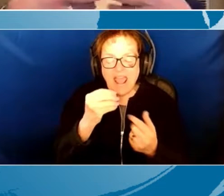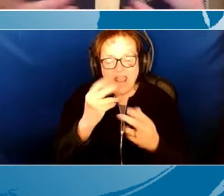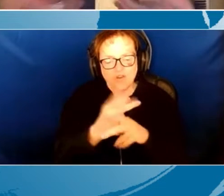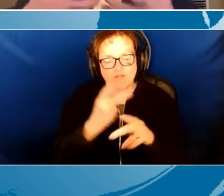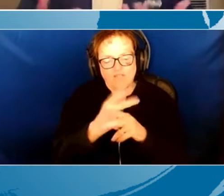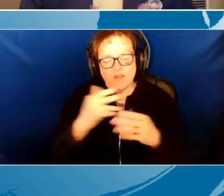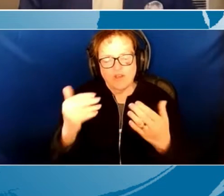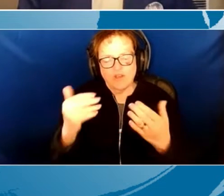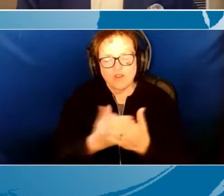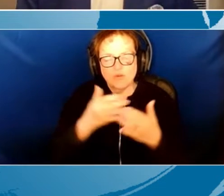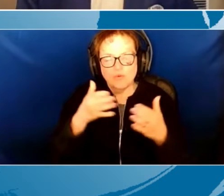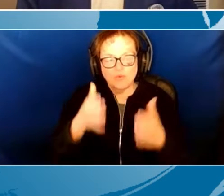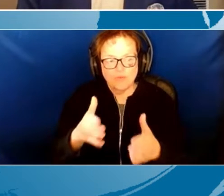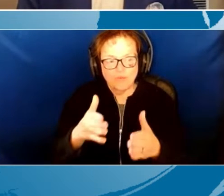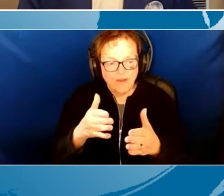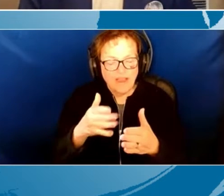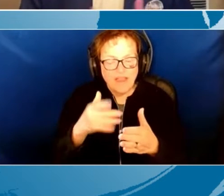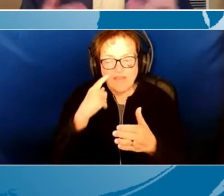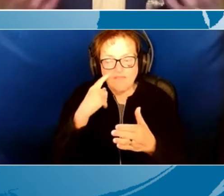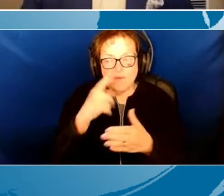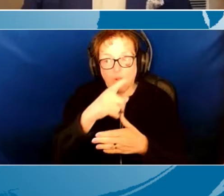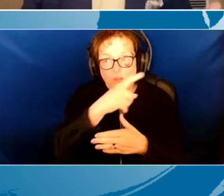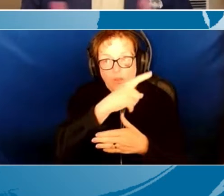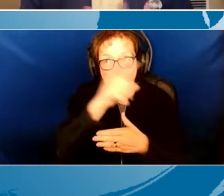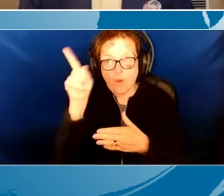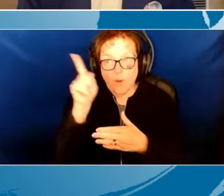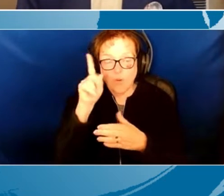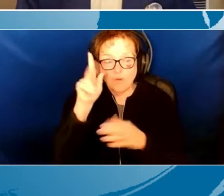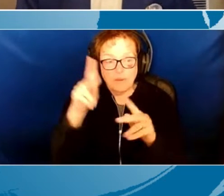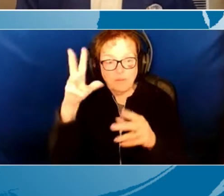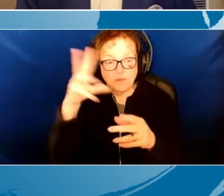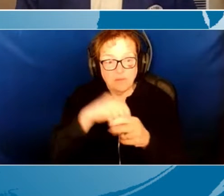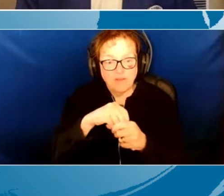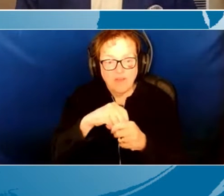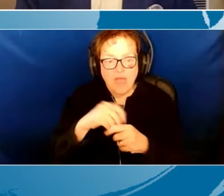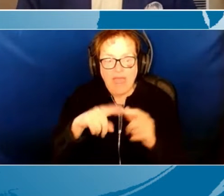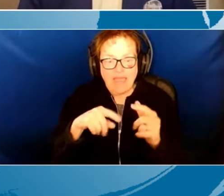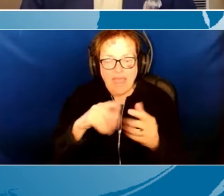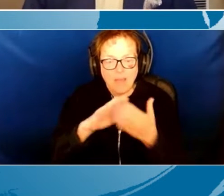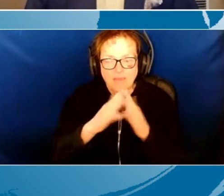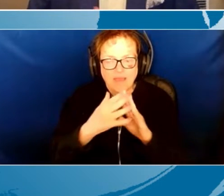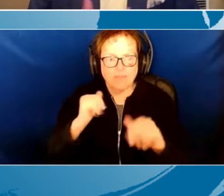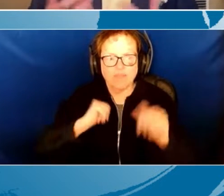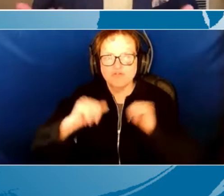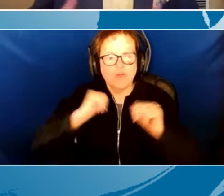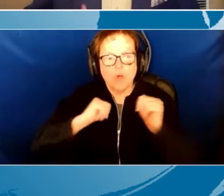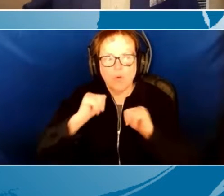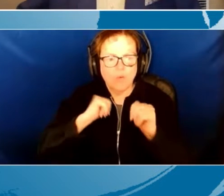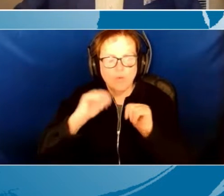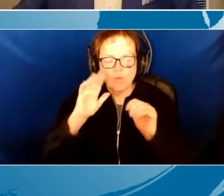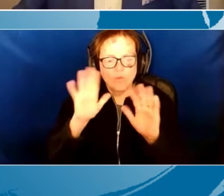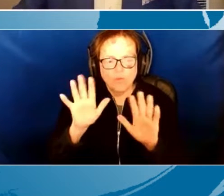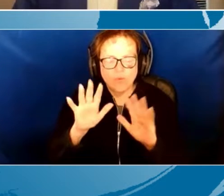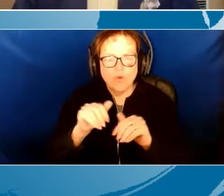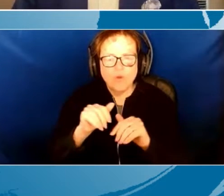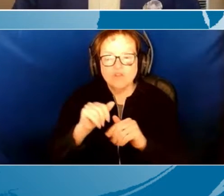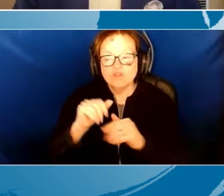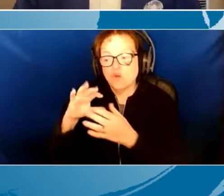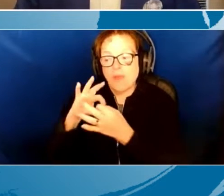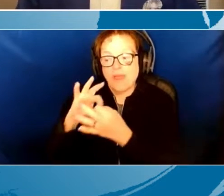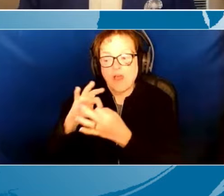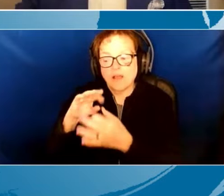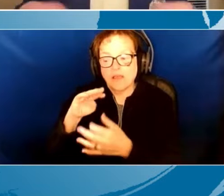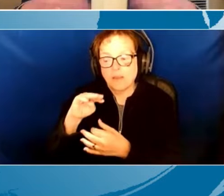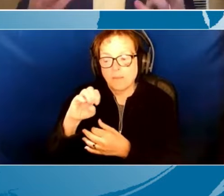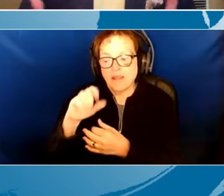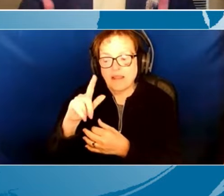had to engage those other people, because I couldn't just be the show. And so my colleague, Dr. Melissa Sheldon,